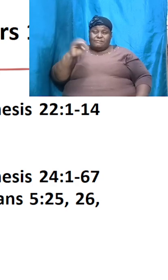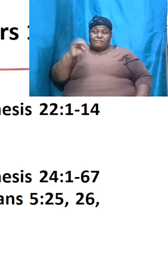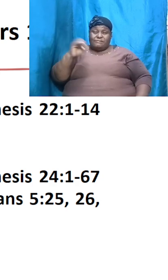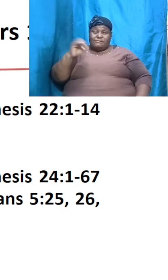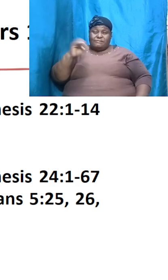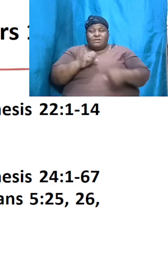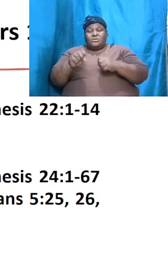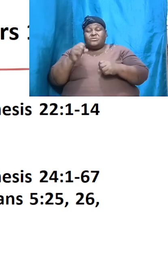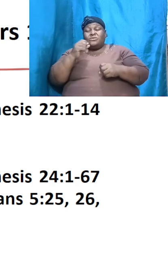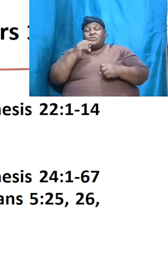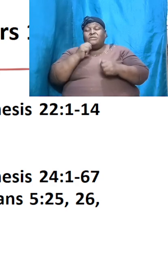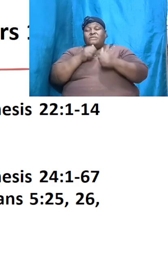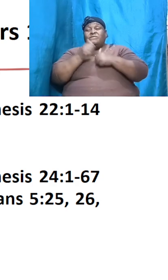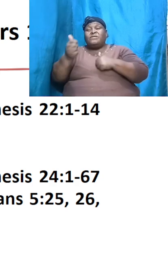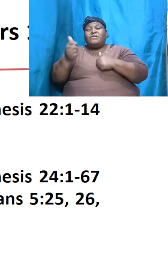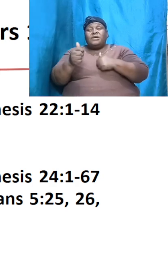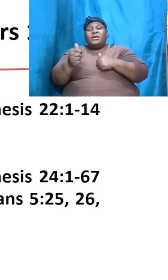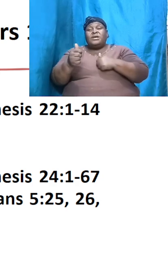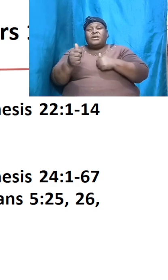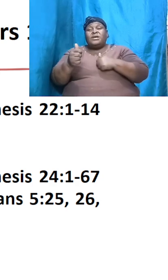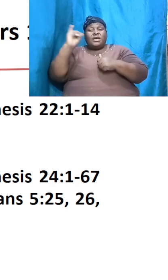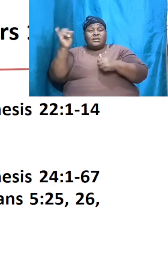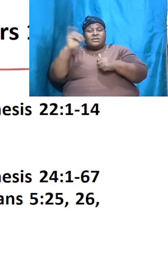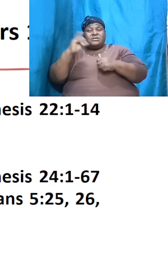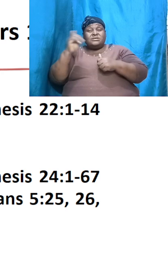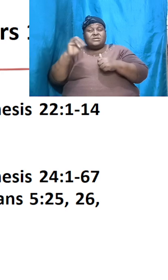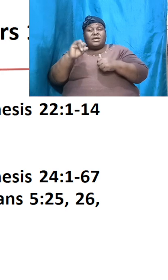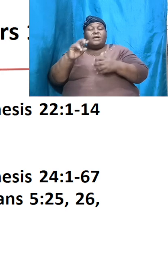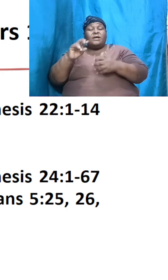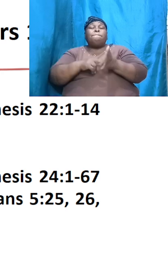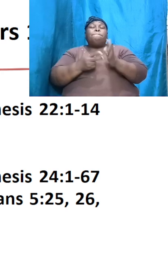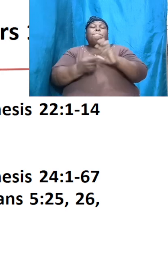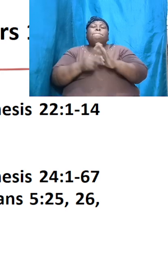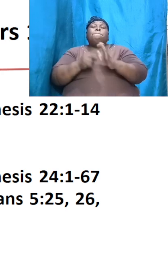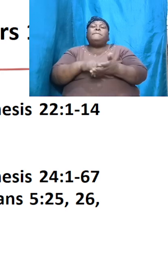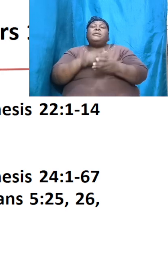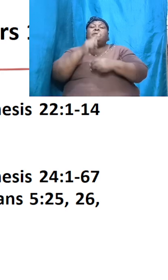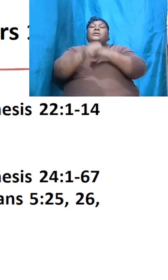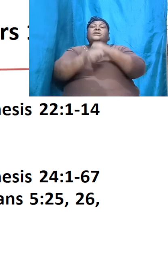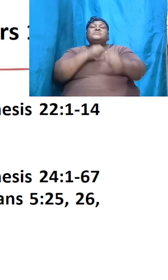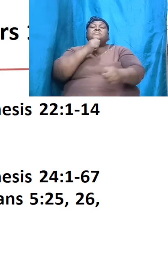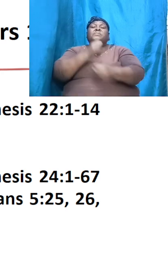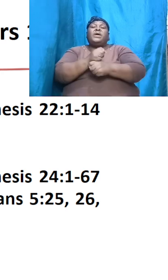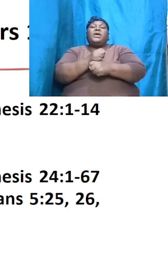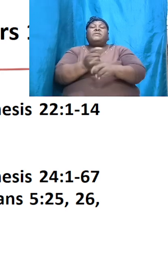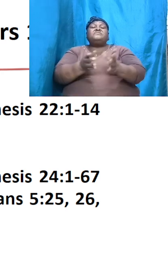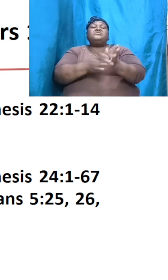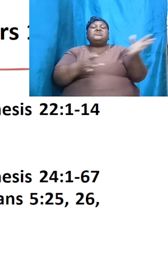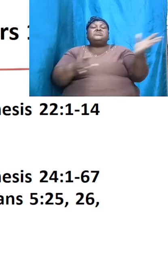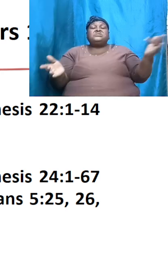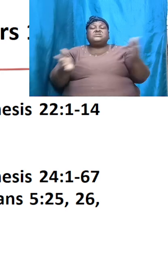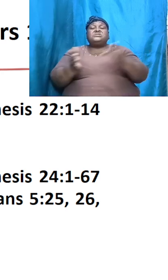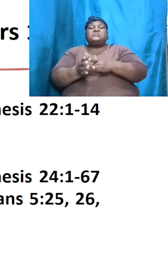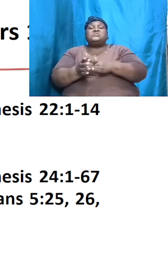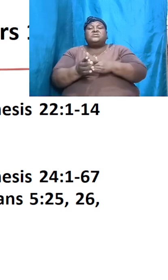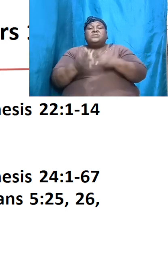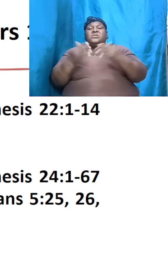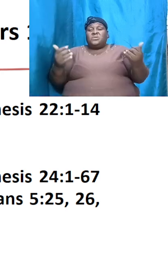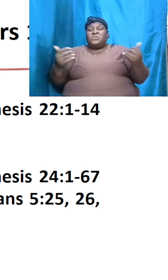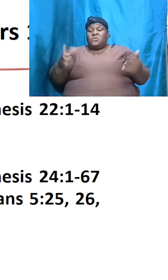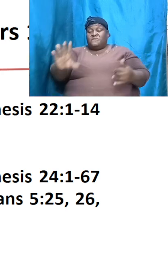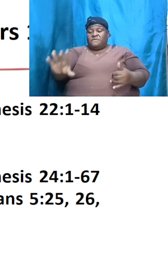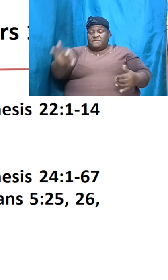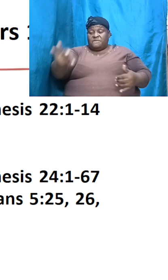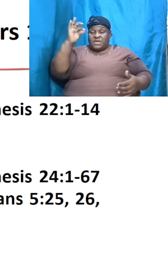Isaac being a type of Christ and if Isaac being a type of Christ is now finding a